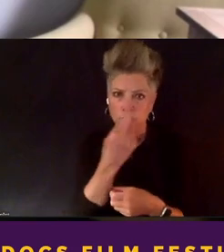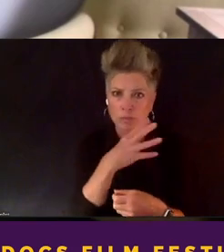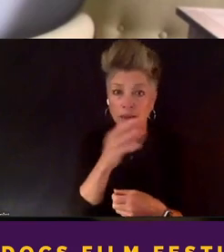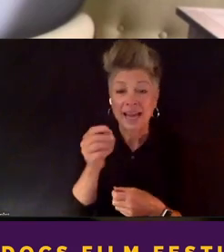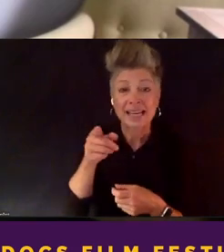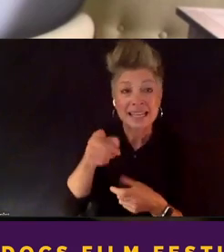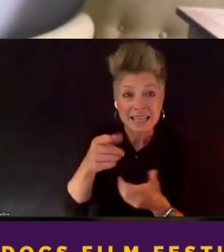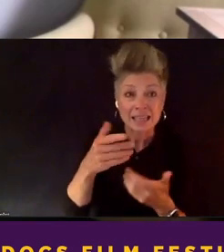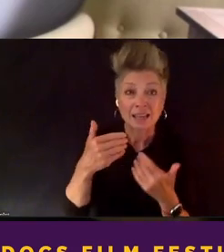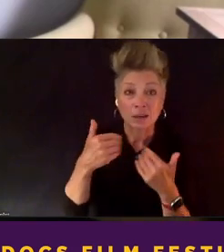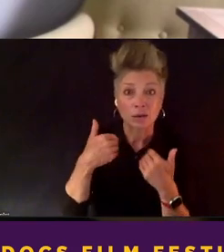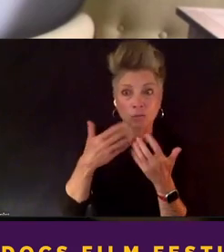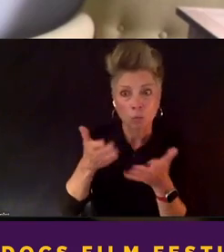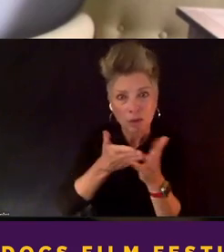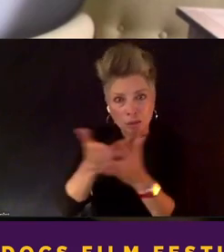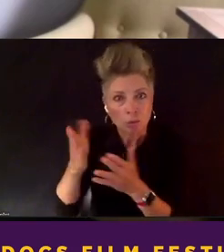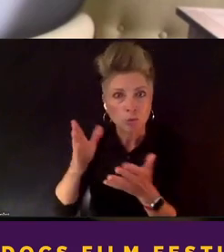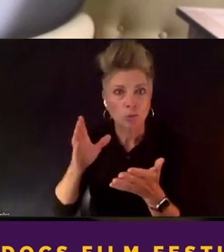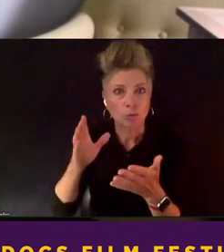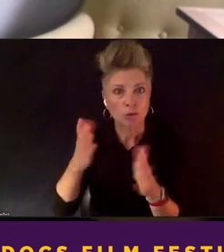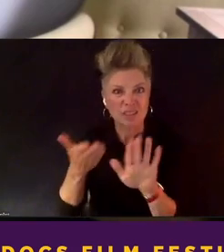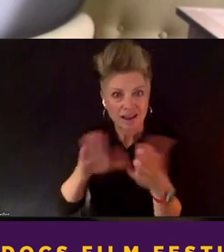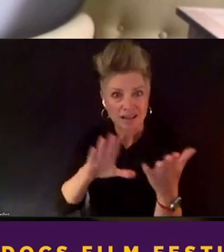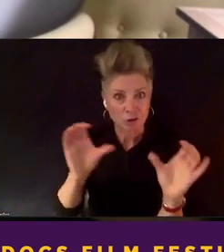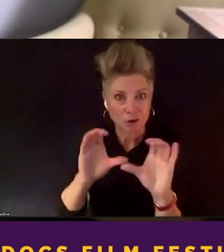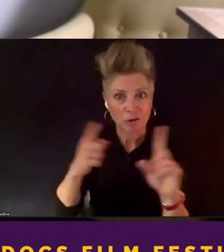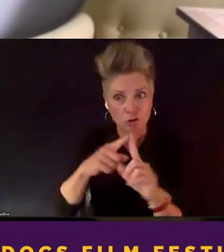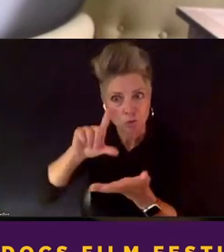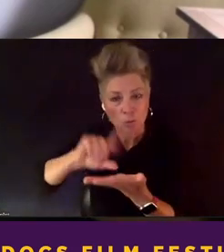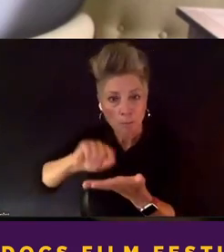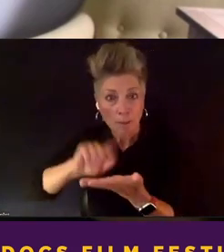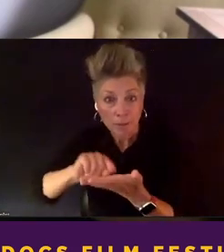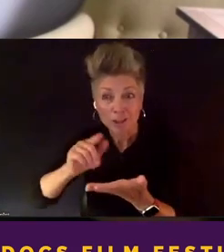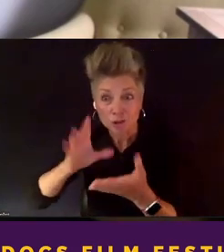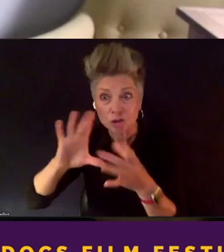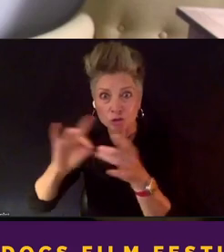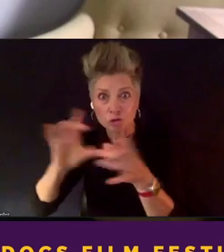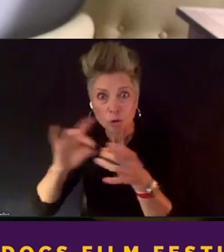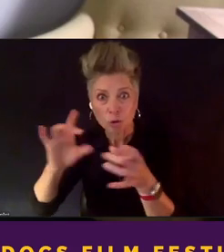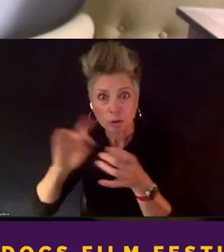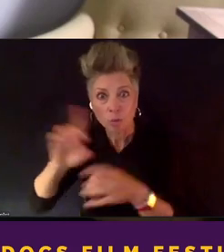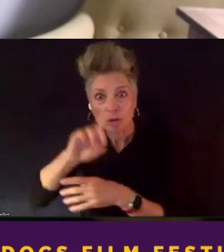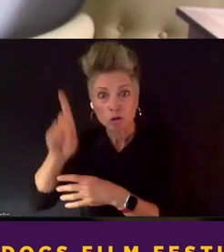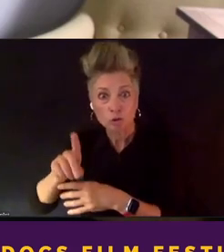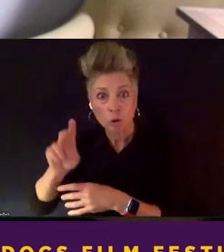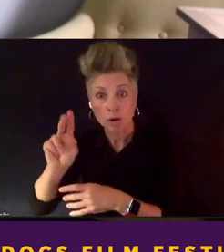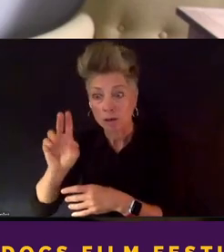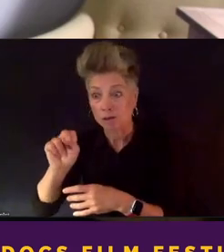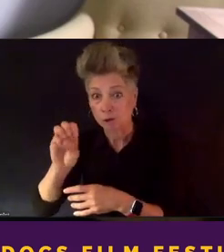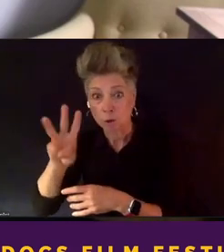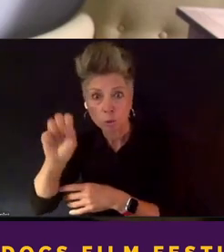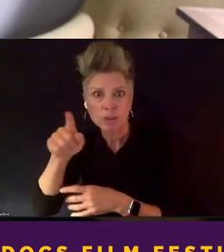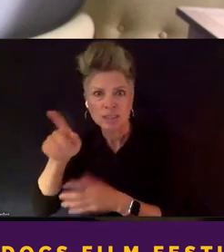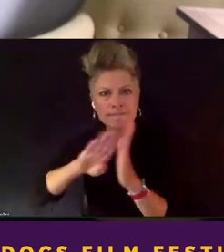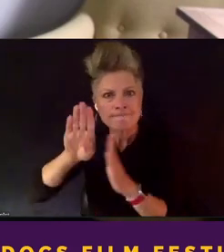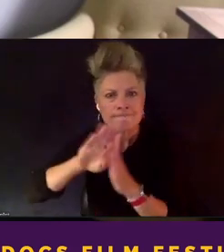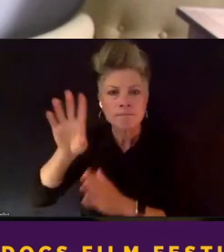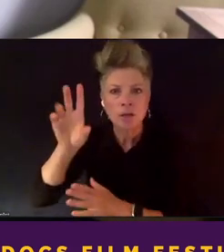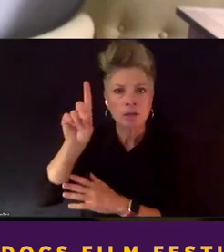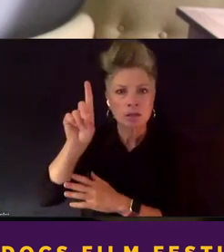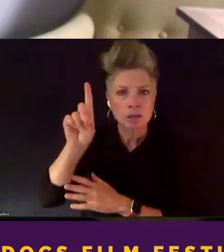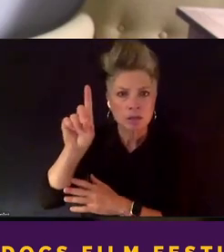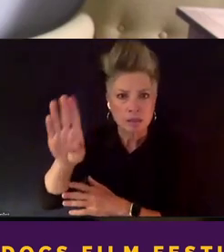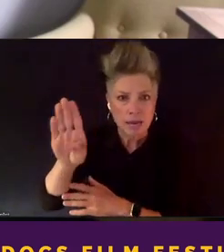to publish a story with the Detroit News about these deaths. So he had built this database of all of these these pneumonia deaths.